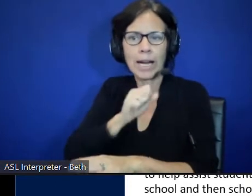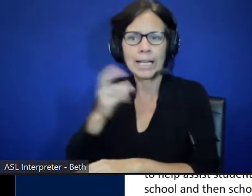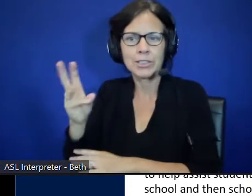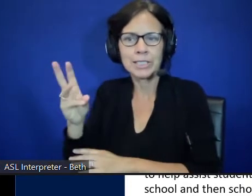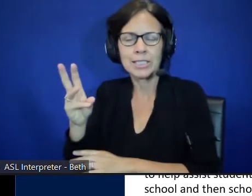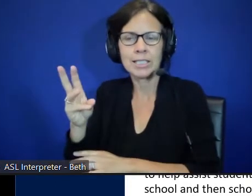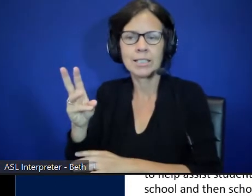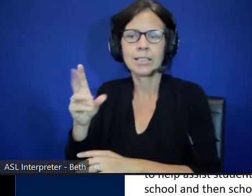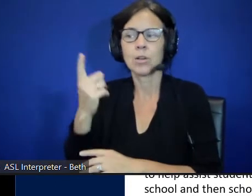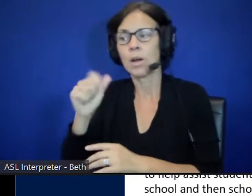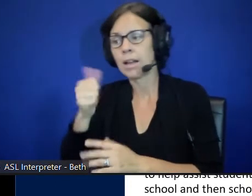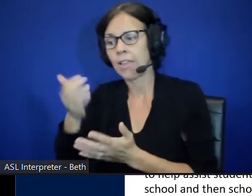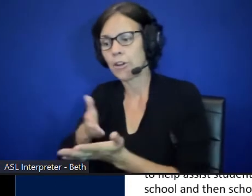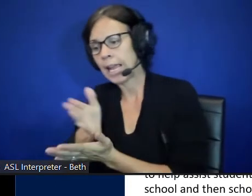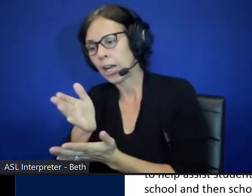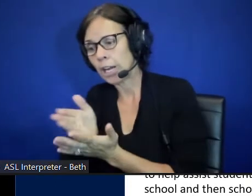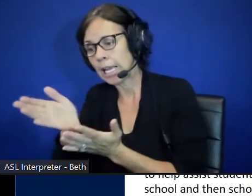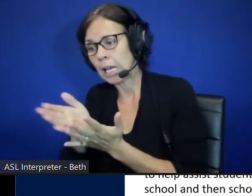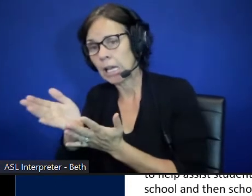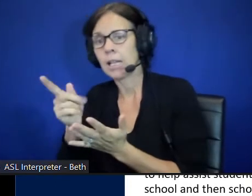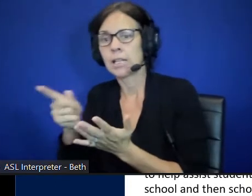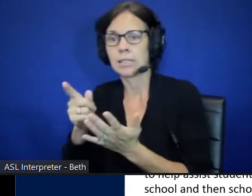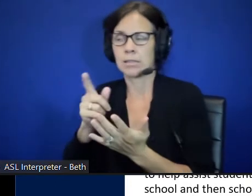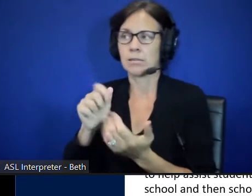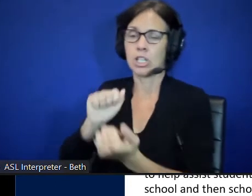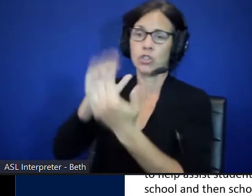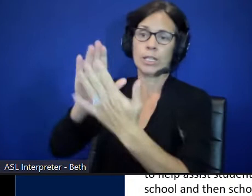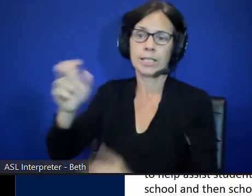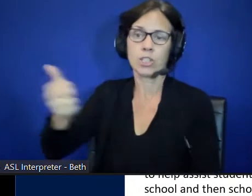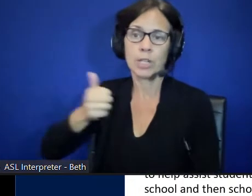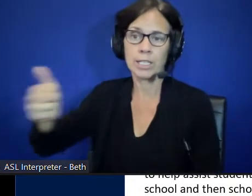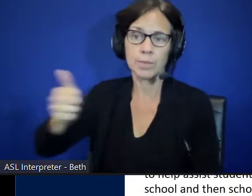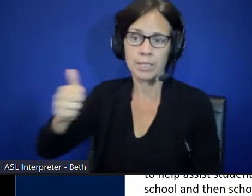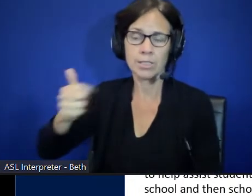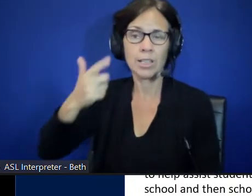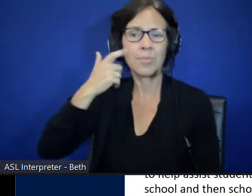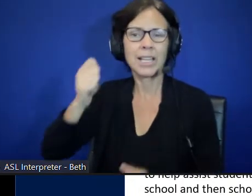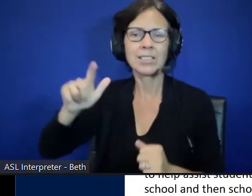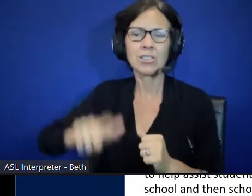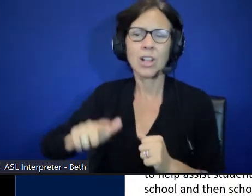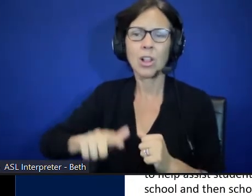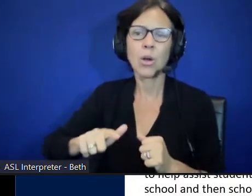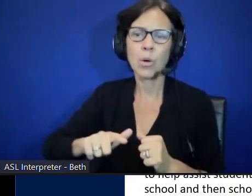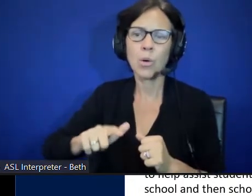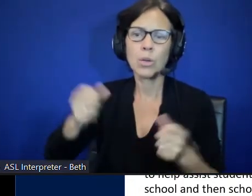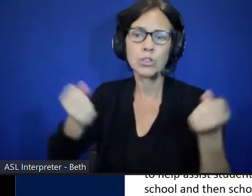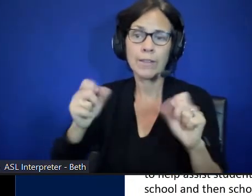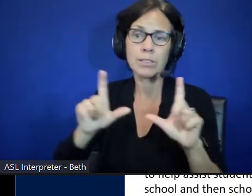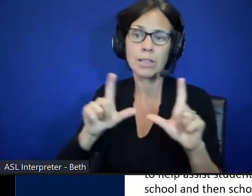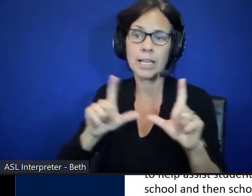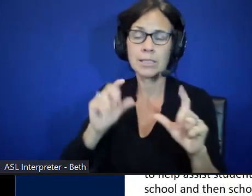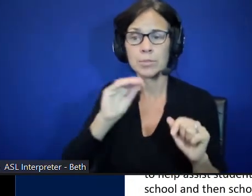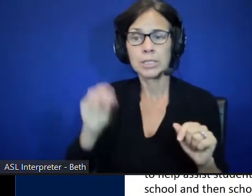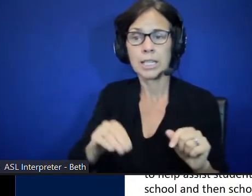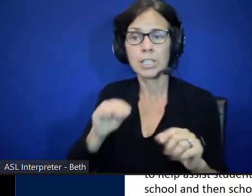area is a major one. It's addressing transportation. Since there's such a low amount of driver's license availability.